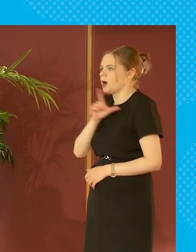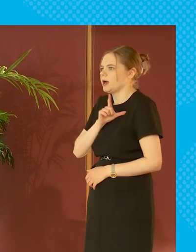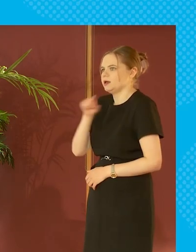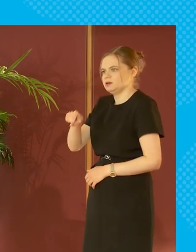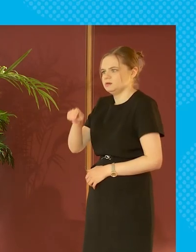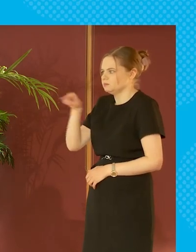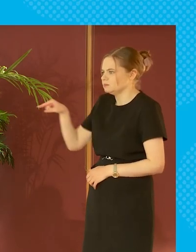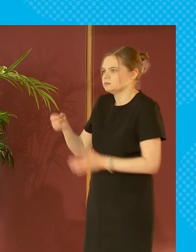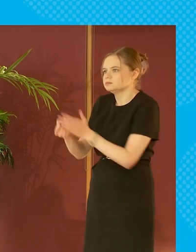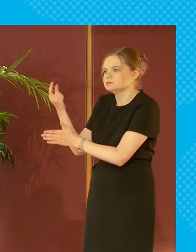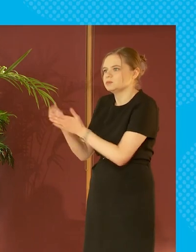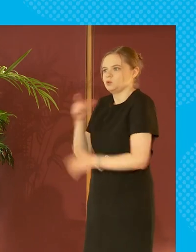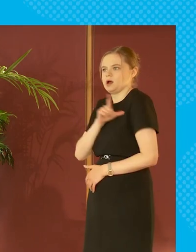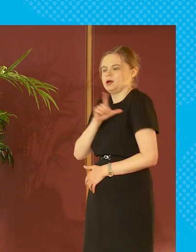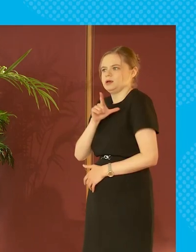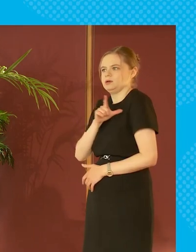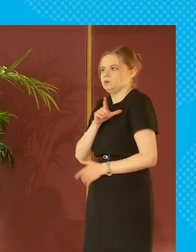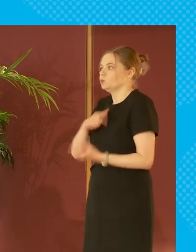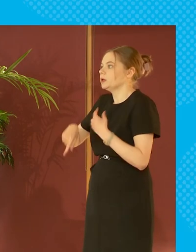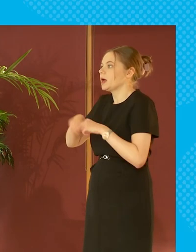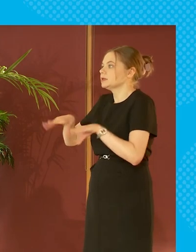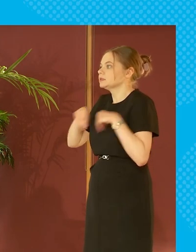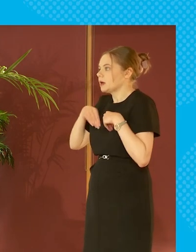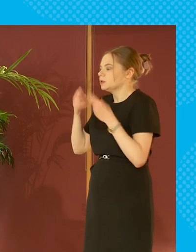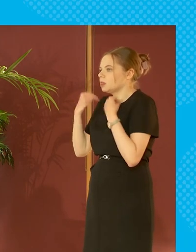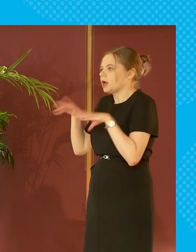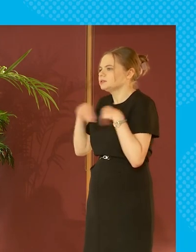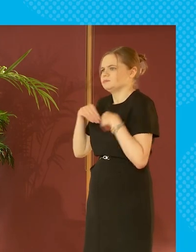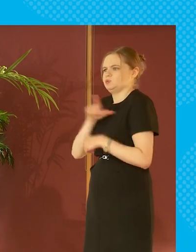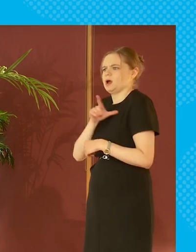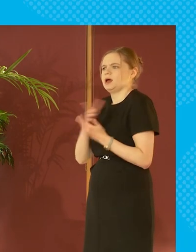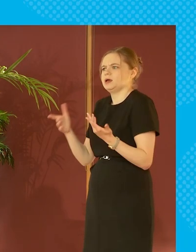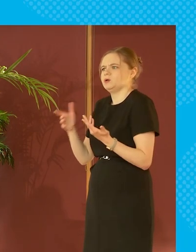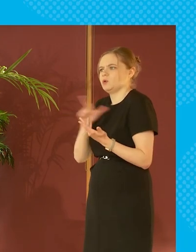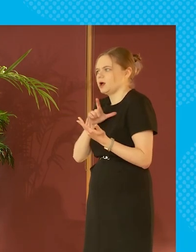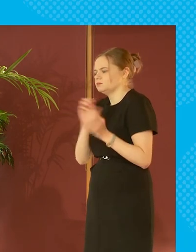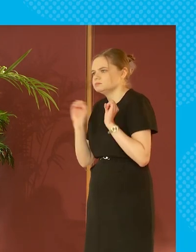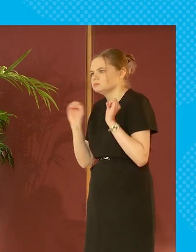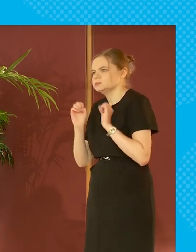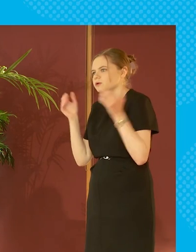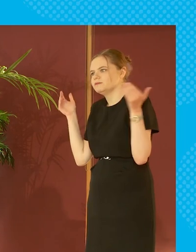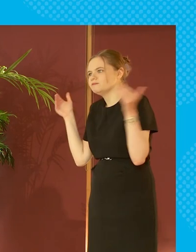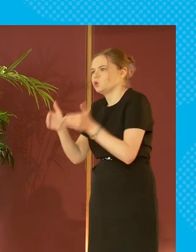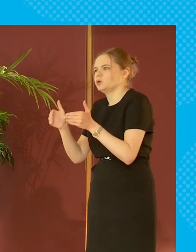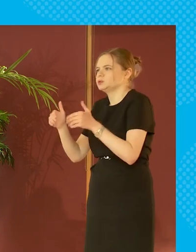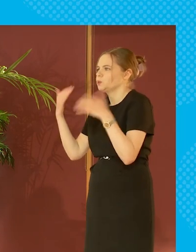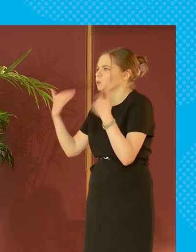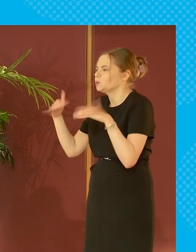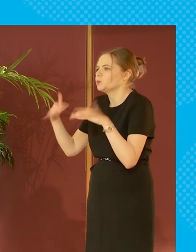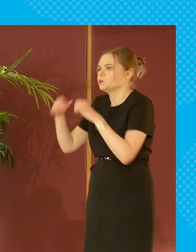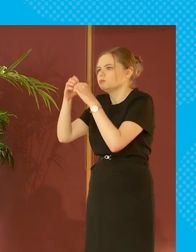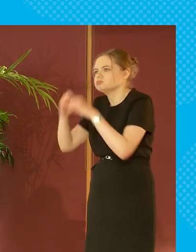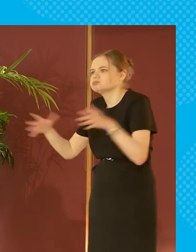why is that the case why are we accepting that why are we not focusing on the incredible